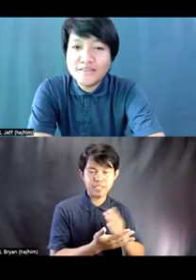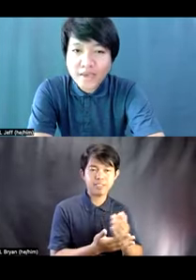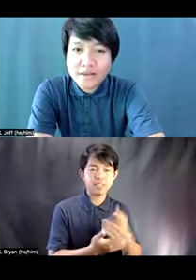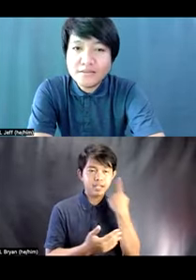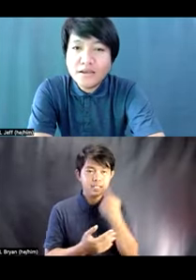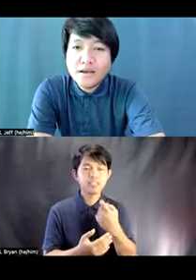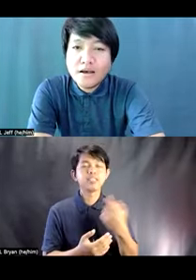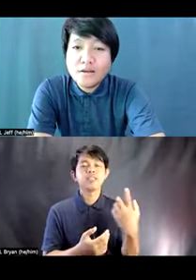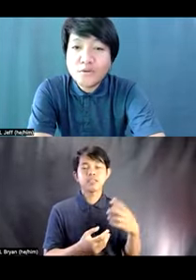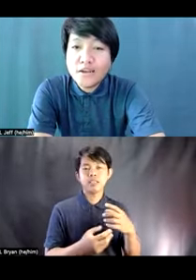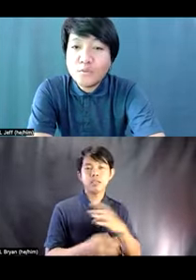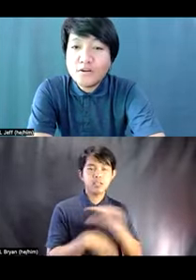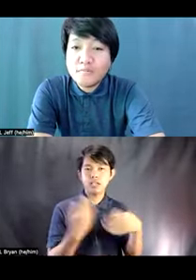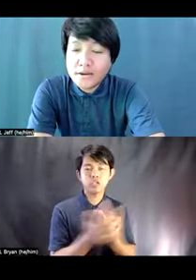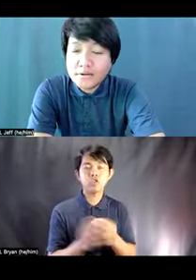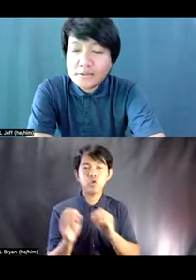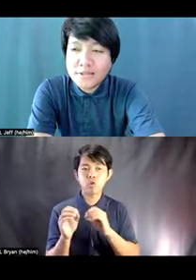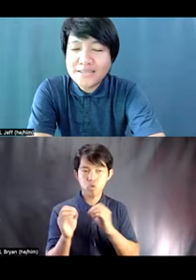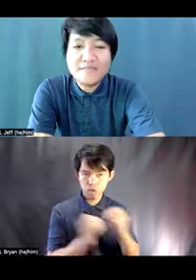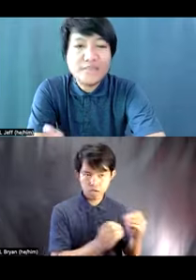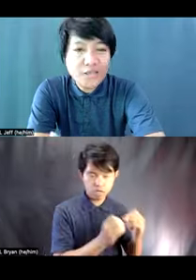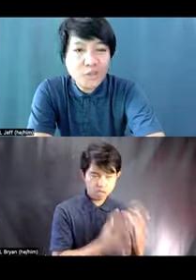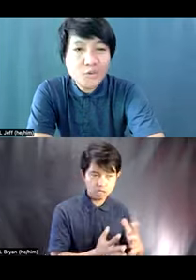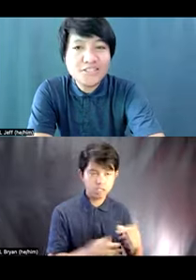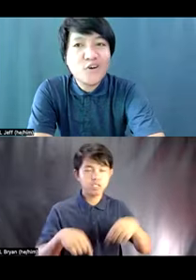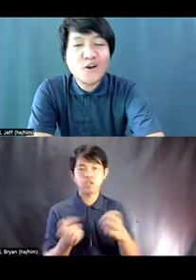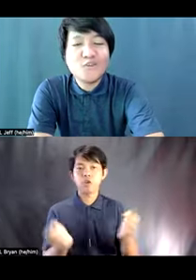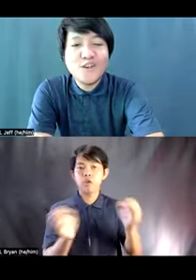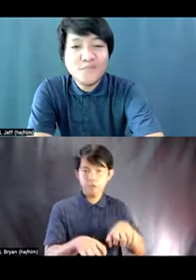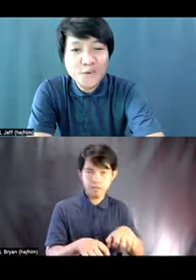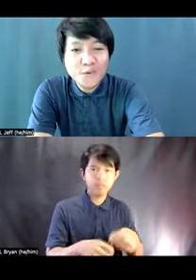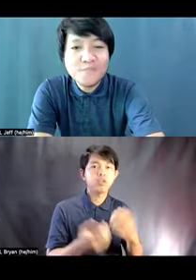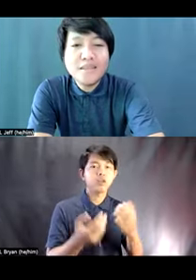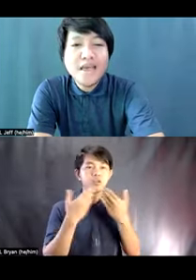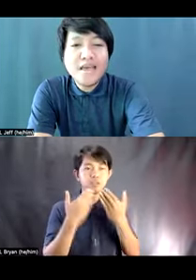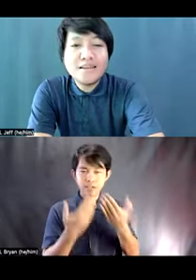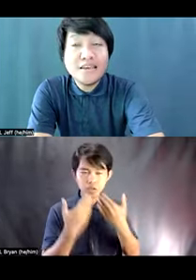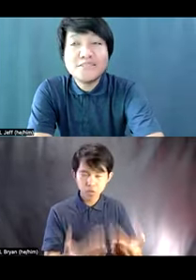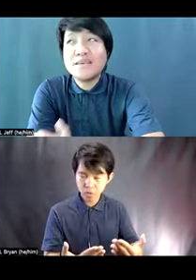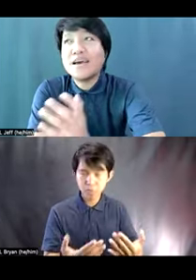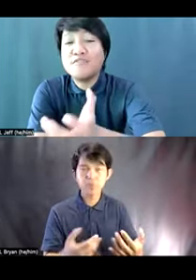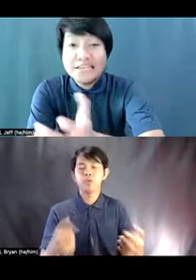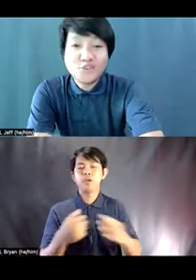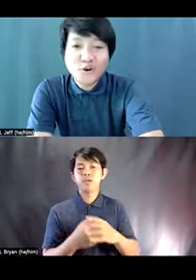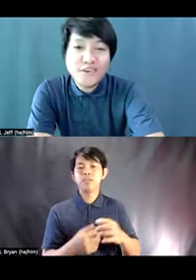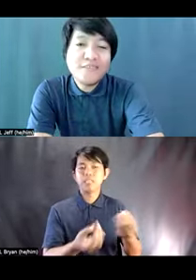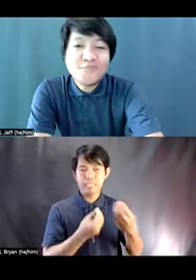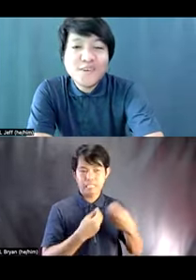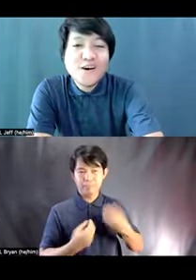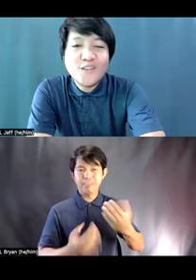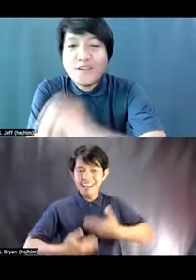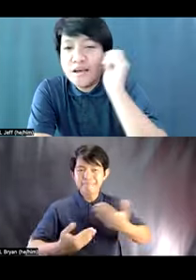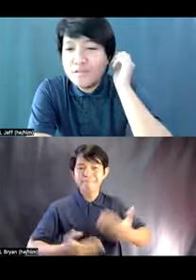of this event, uh, together with our partners, a massive thank you, shout out to all of you. And it gives me, uh, really joy